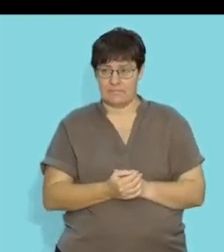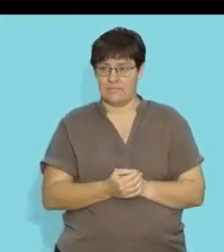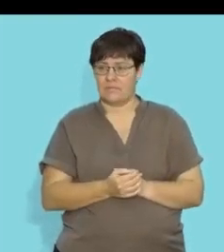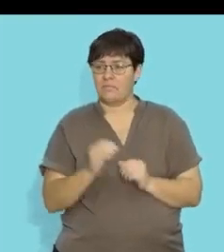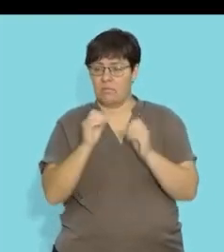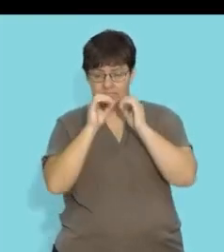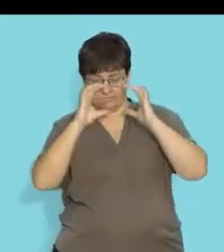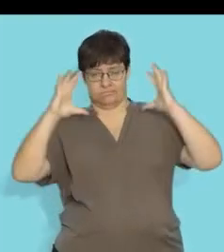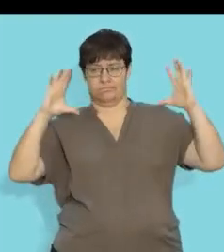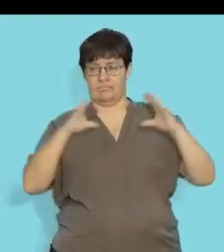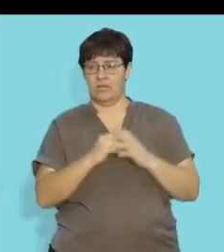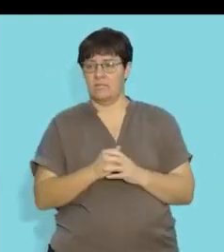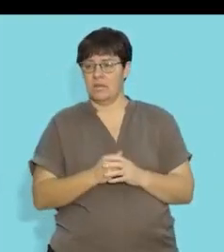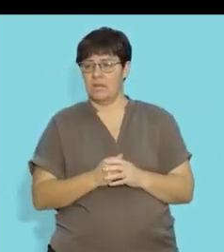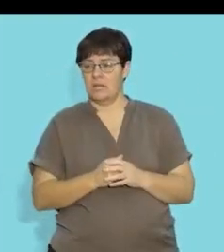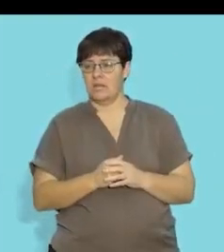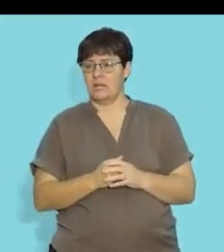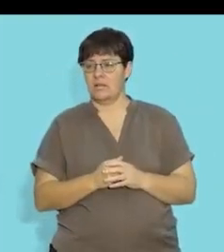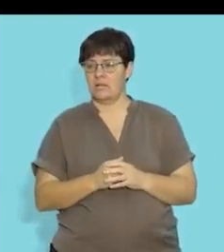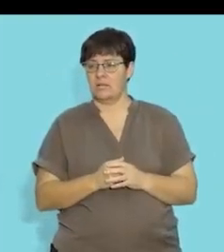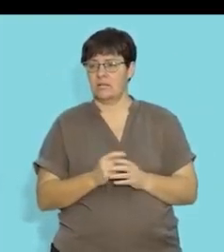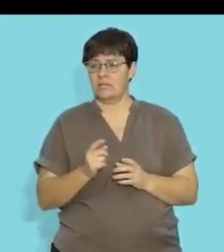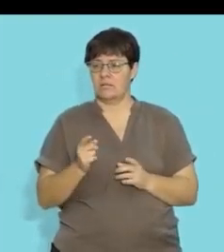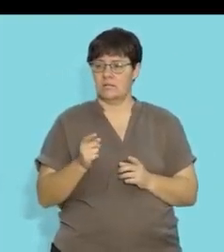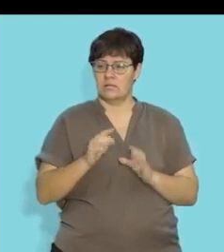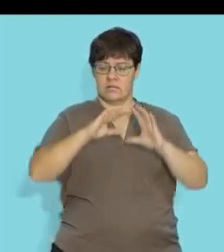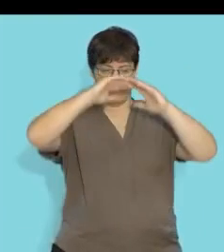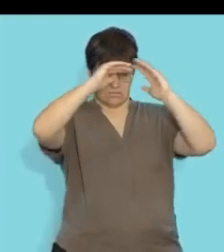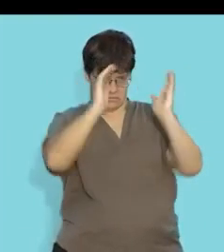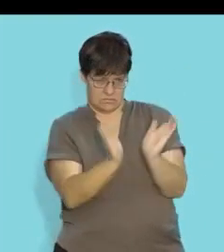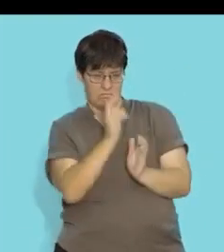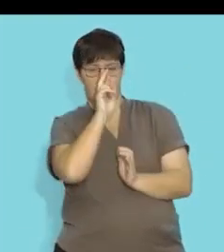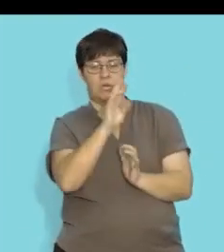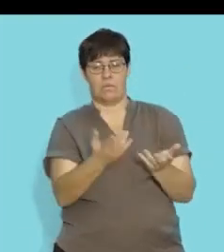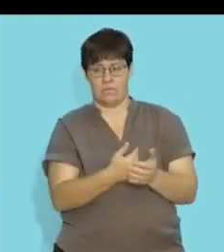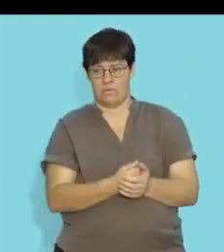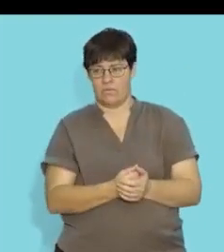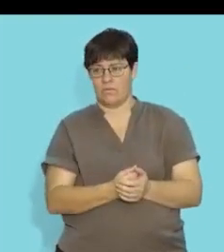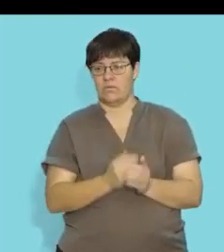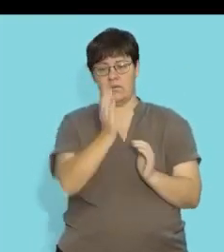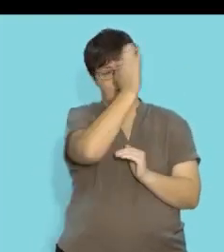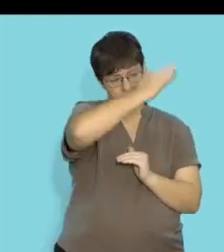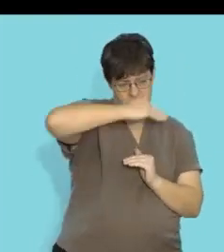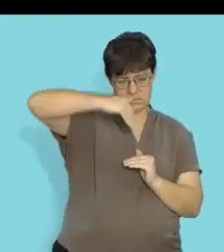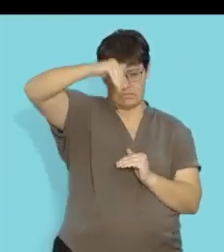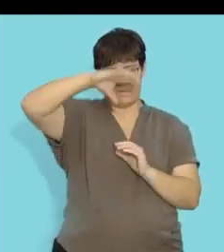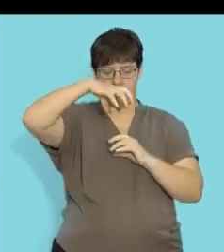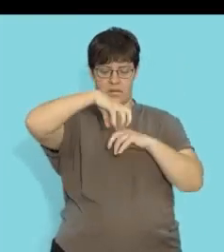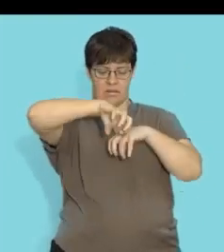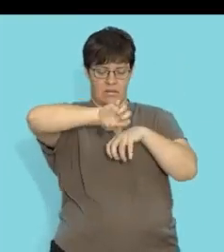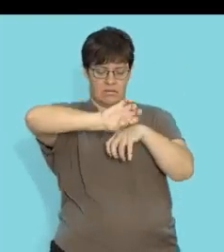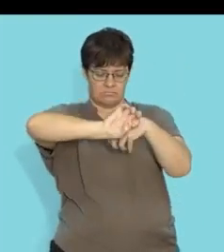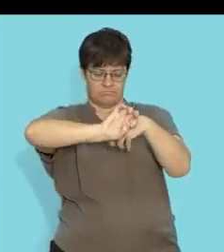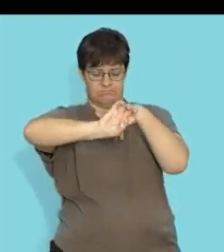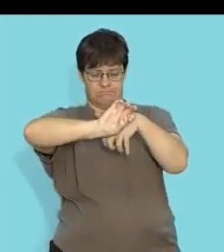view of that and if i were to complete this that that is what the seminiferous tubule would look like and there's an adjacent seminiferous tubule there